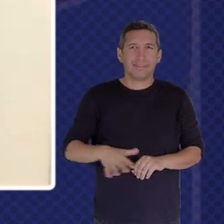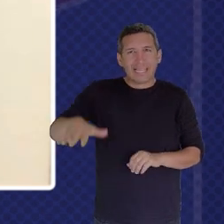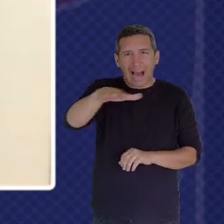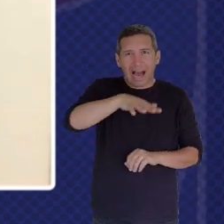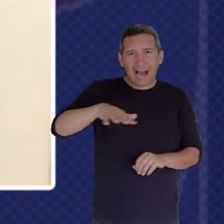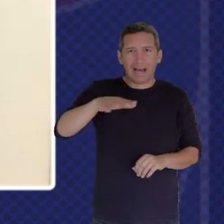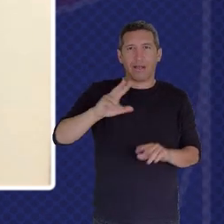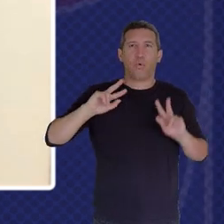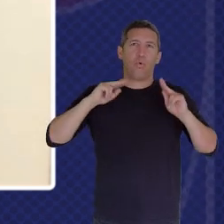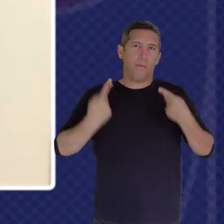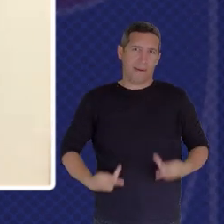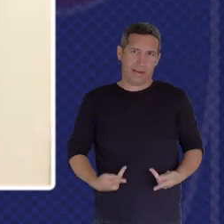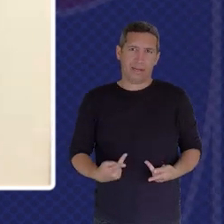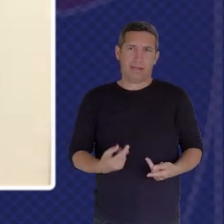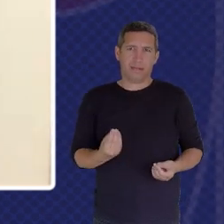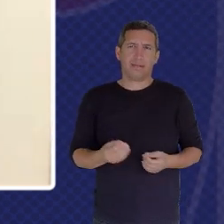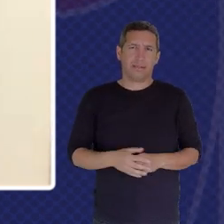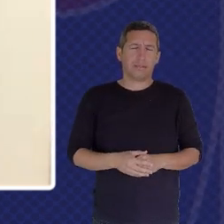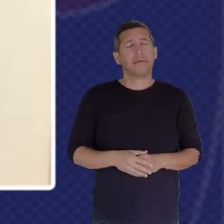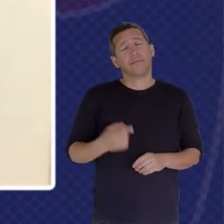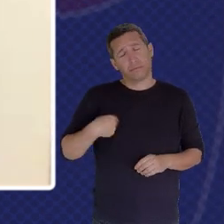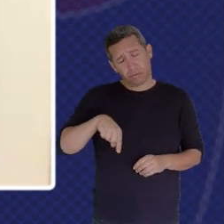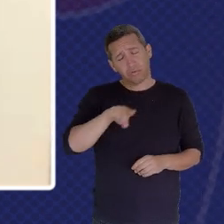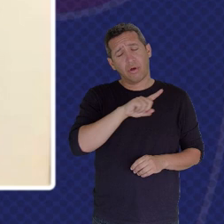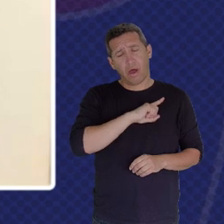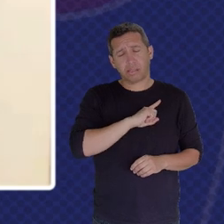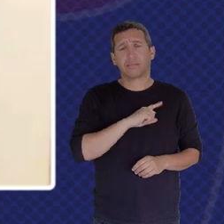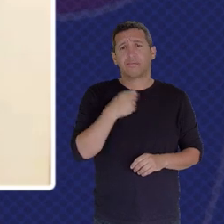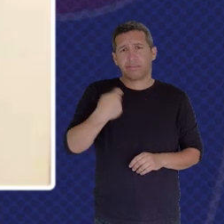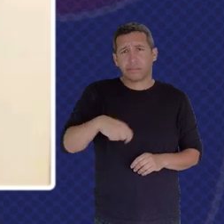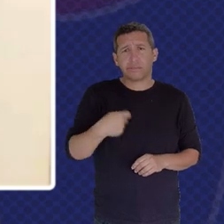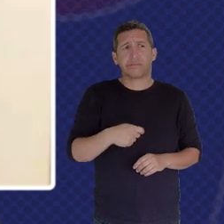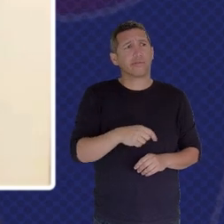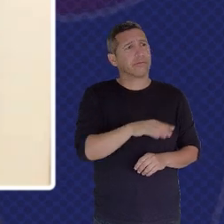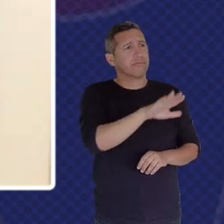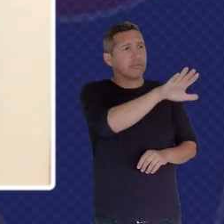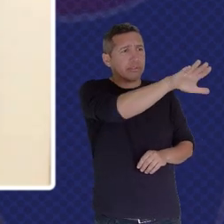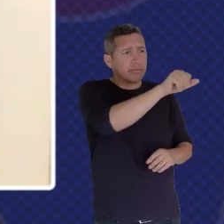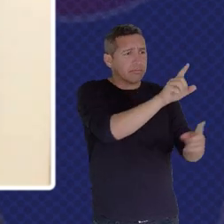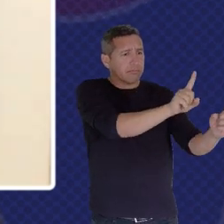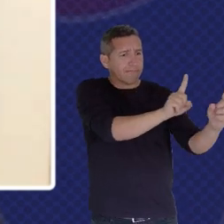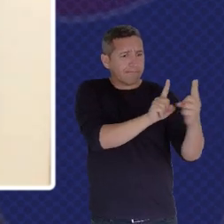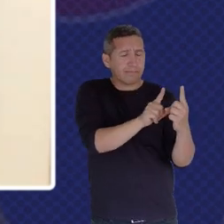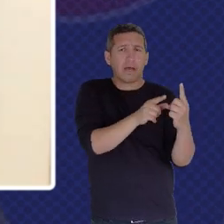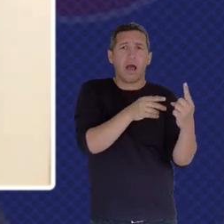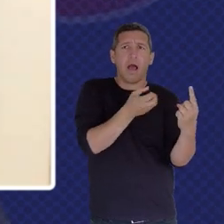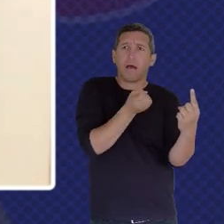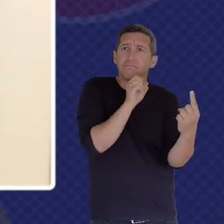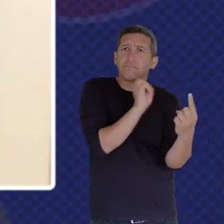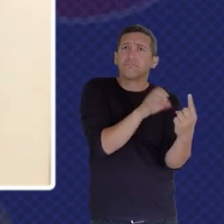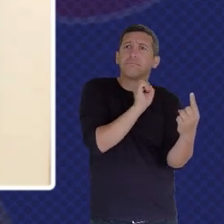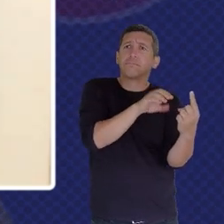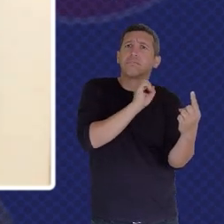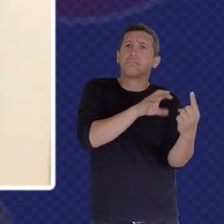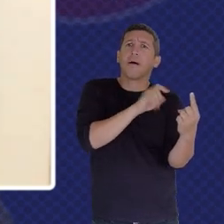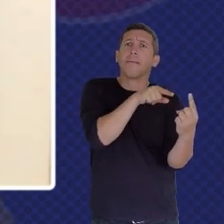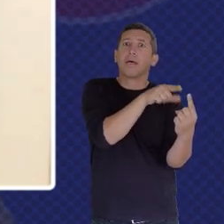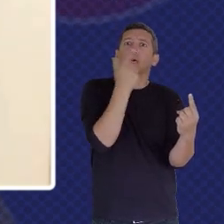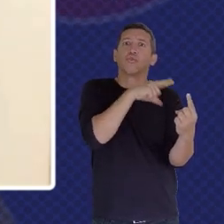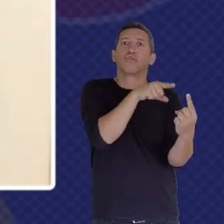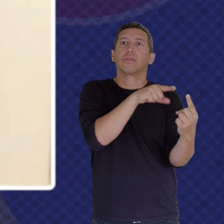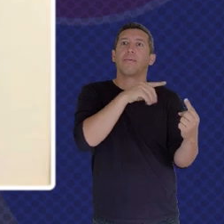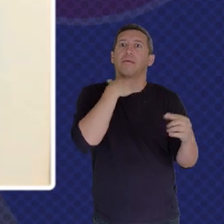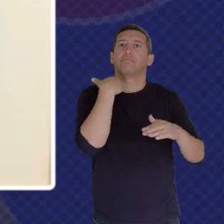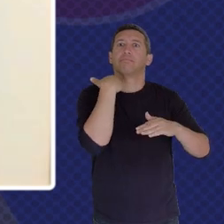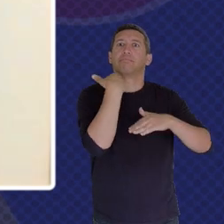Also Capacitating The People Within These Communities To Develop Themselves And Be More